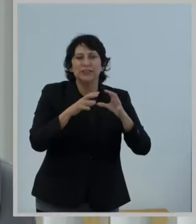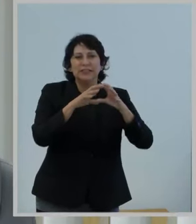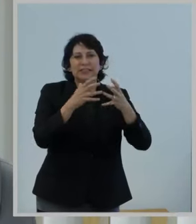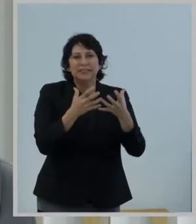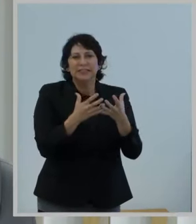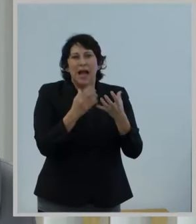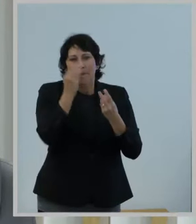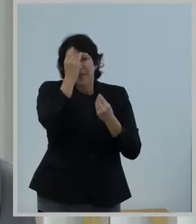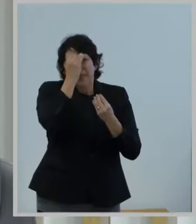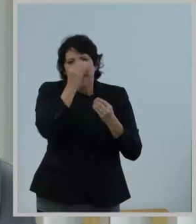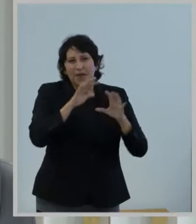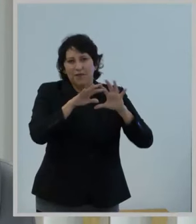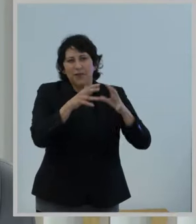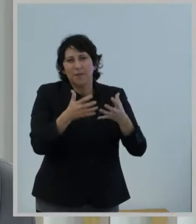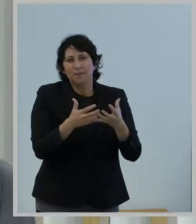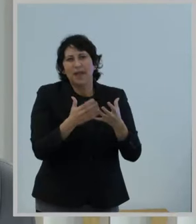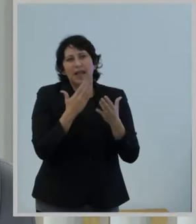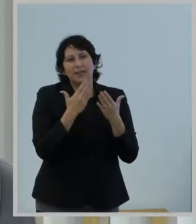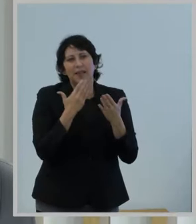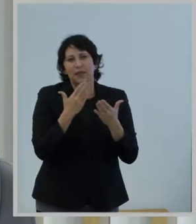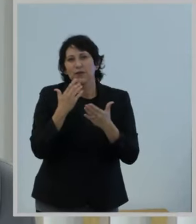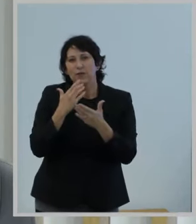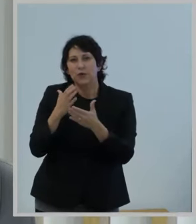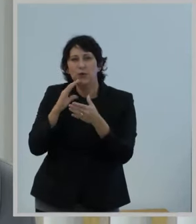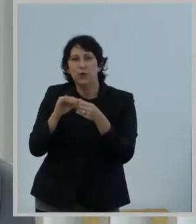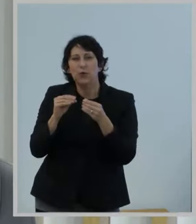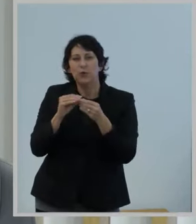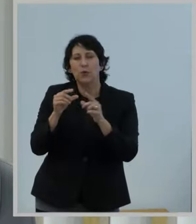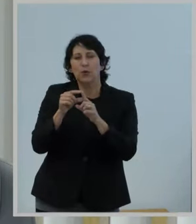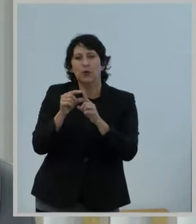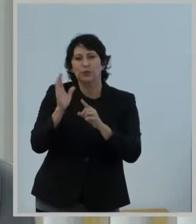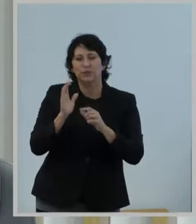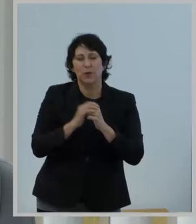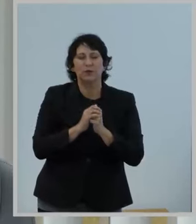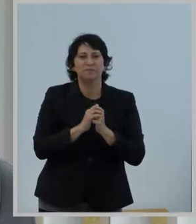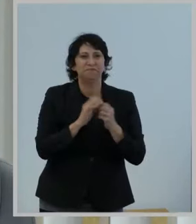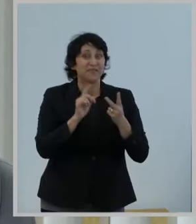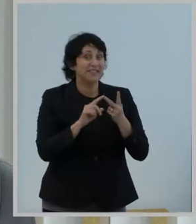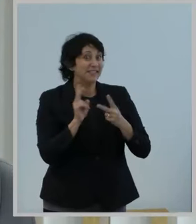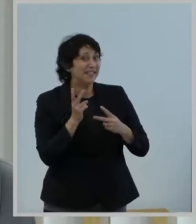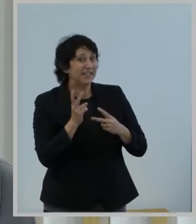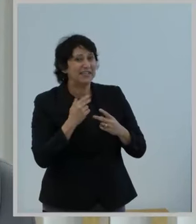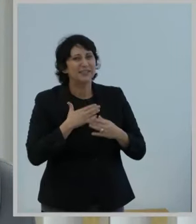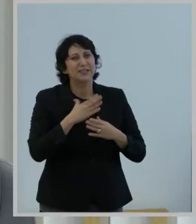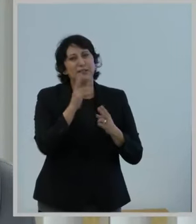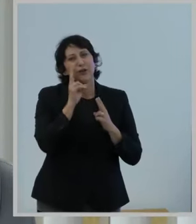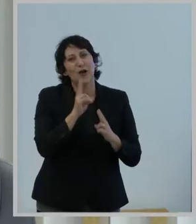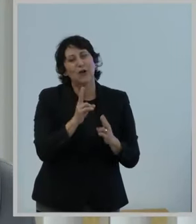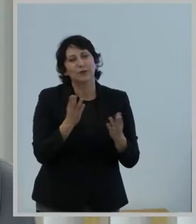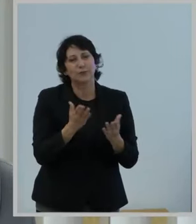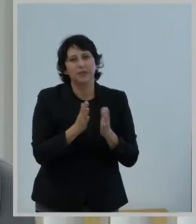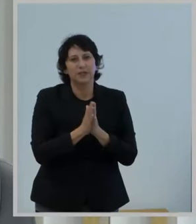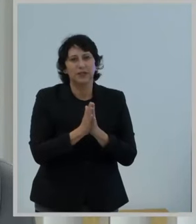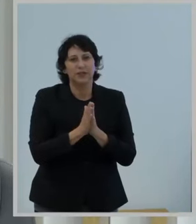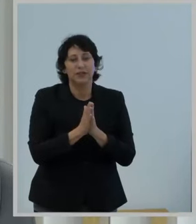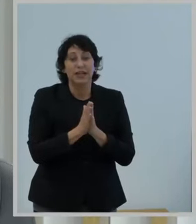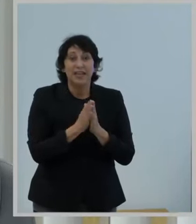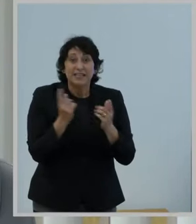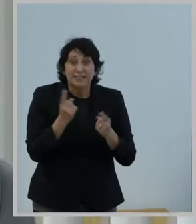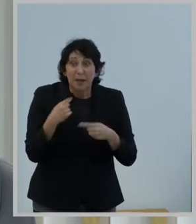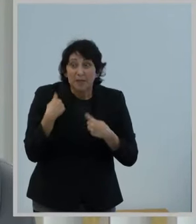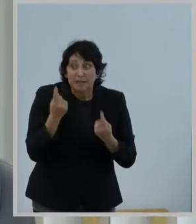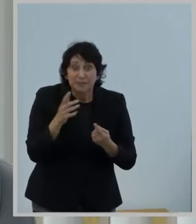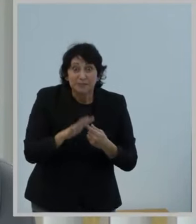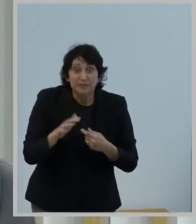thank you for your remarks earlier. Second, it is such an honor to be here. As someone who's been in Telegram for